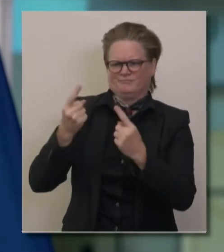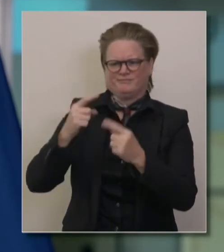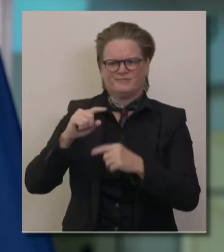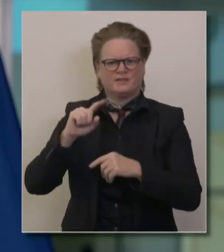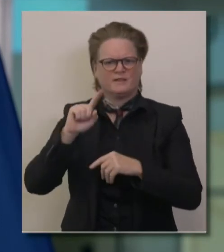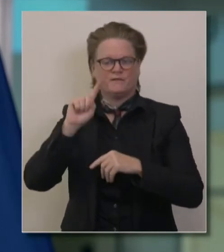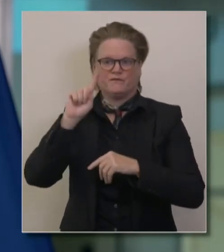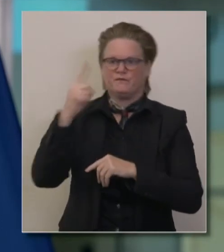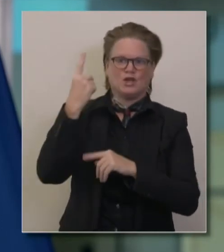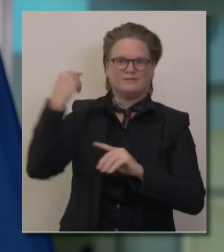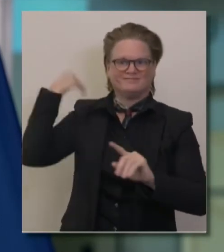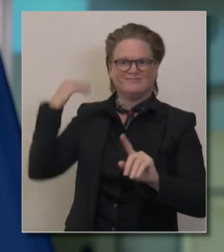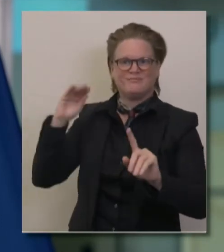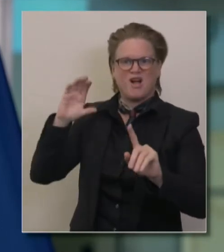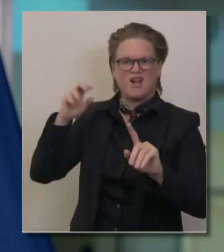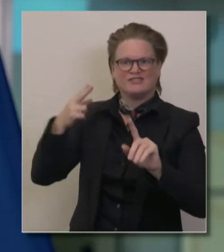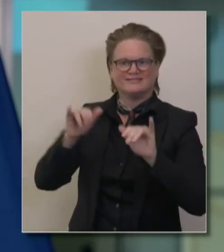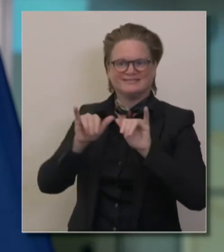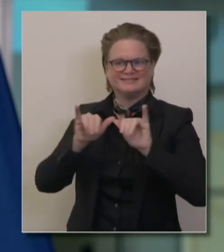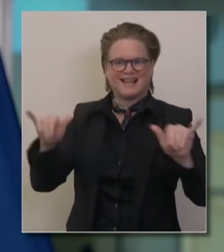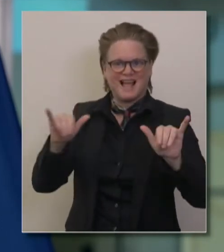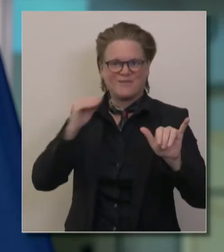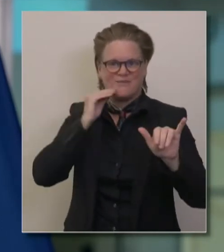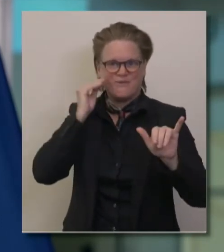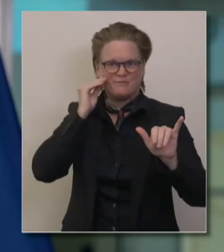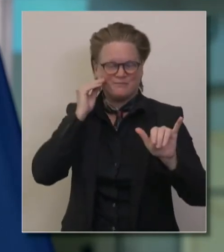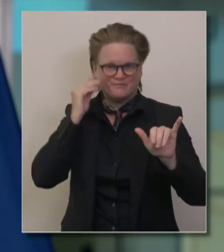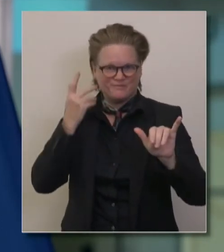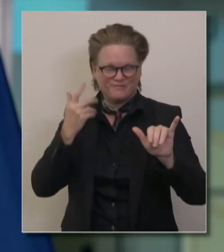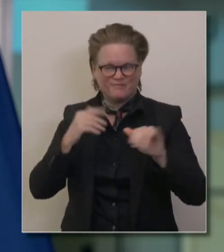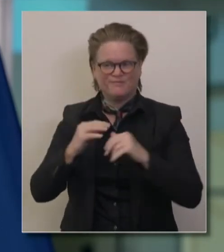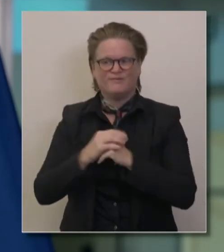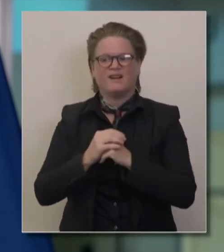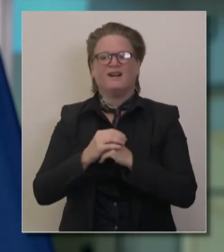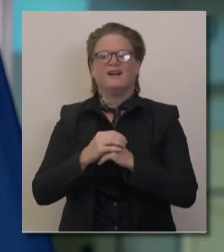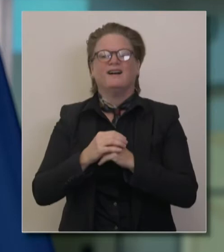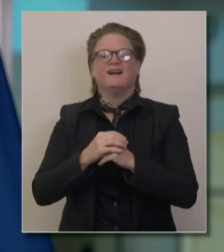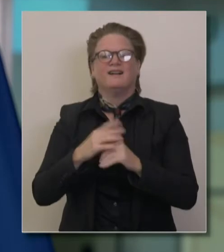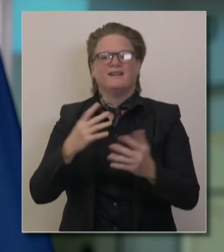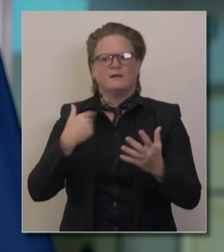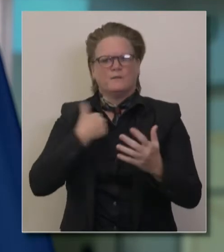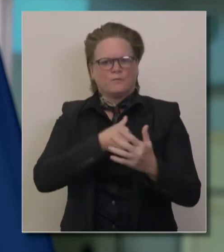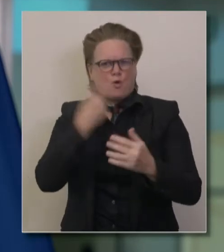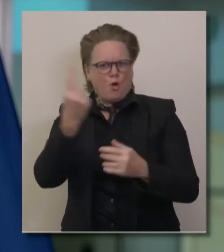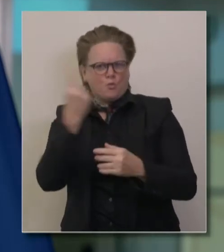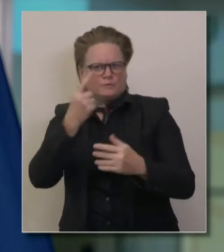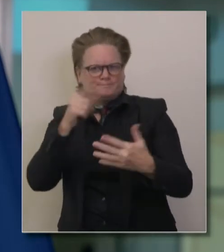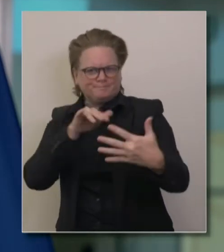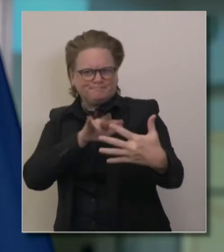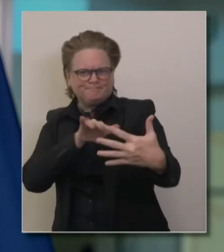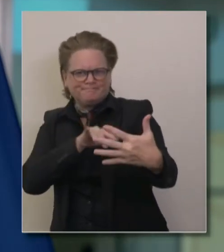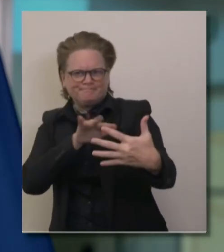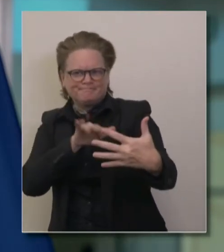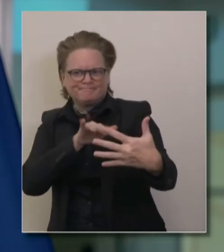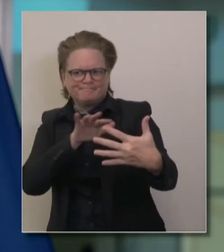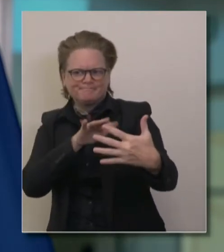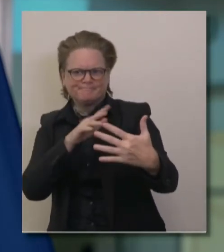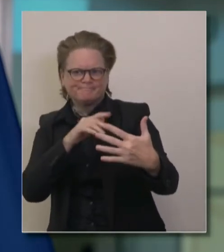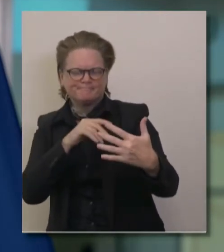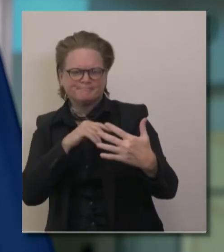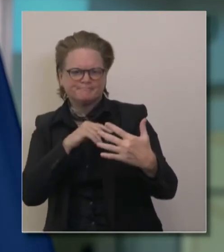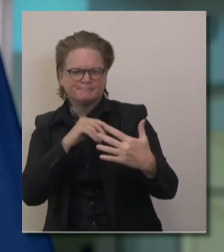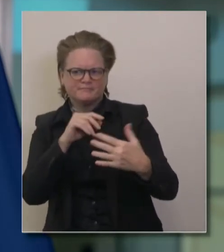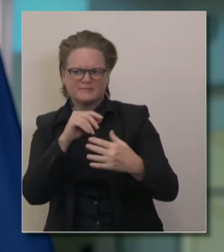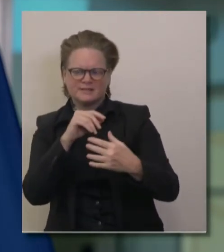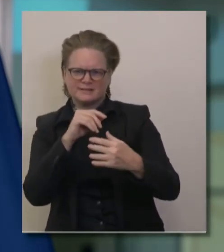we are constantly looking at the various actions, not just, uh, regionally but statewide, and as we move